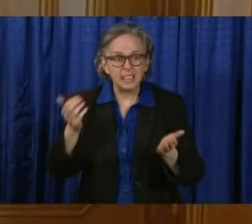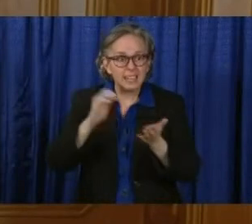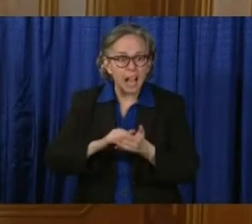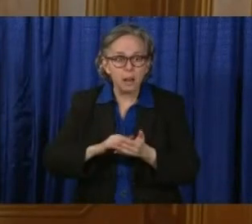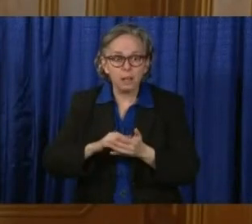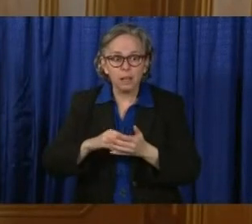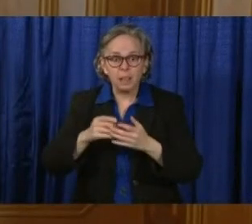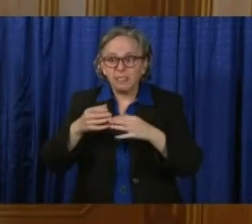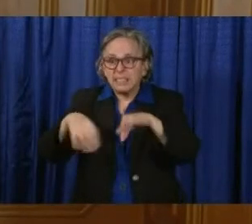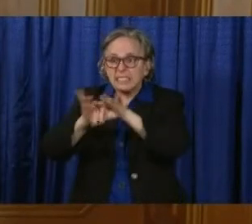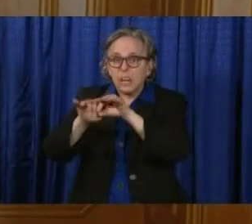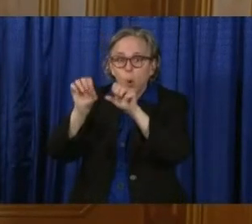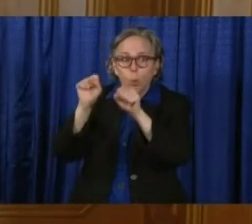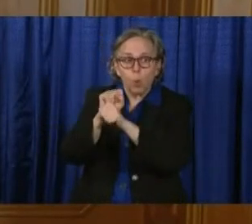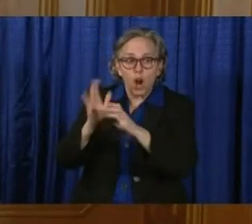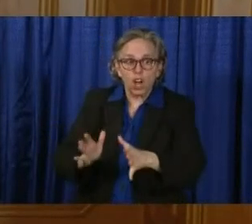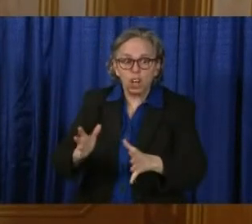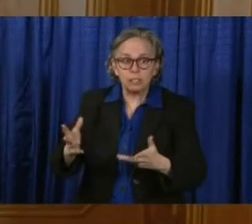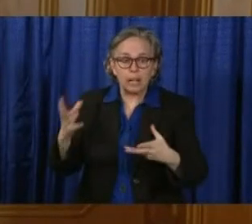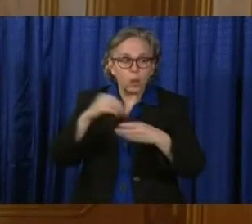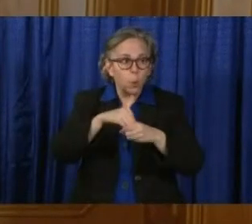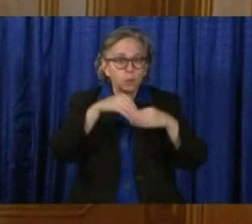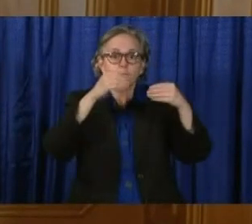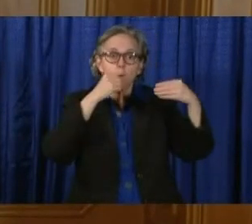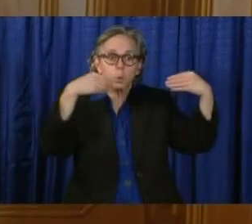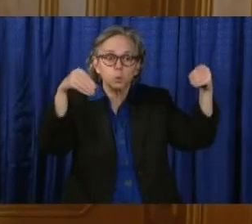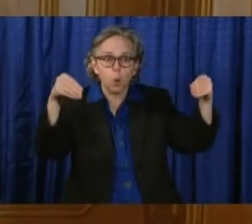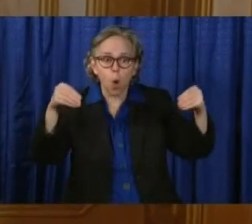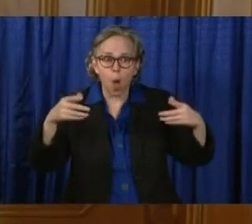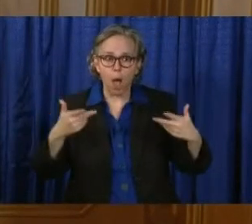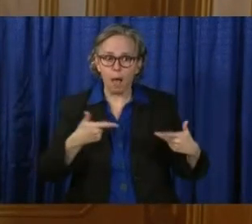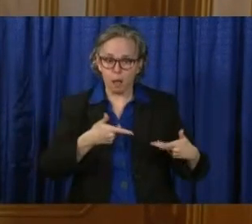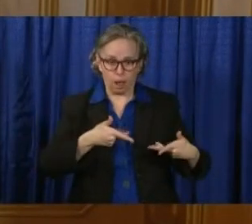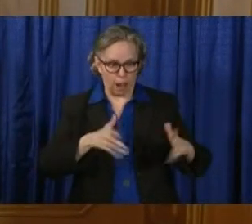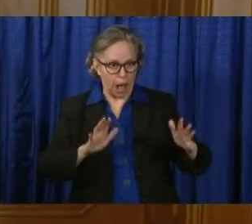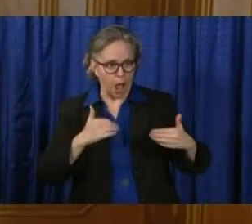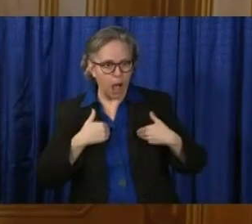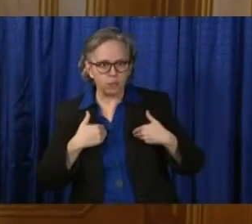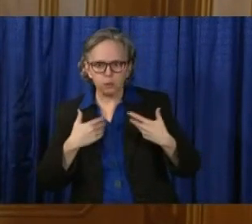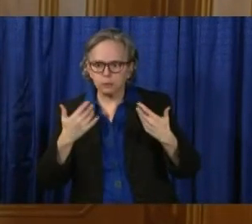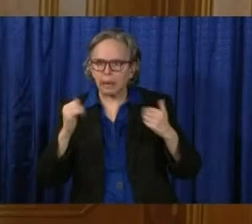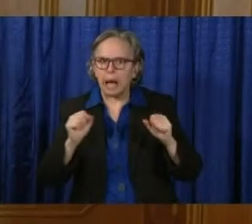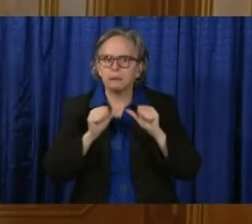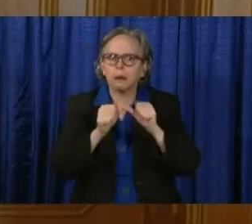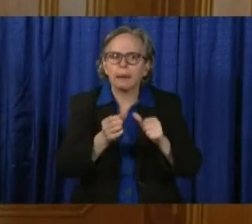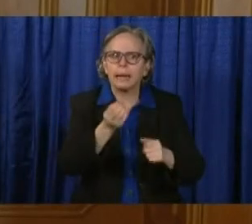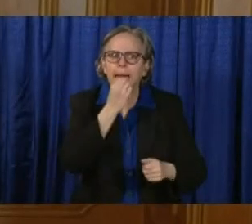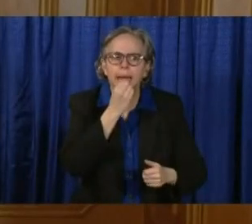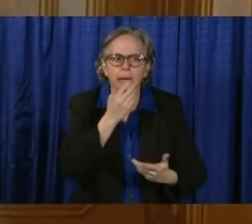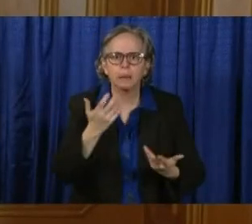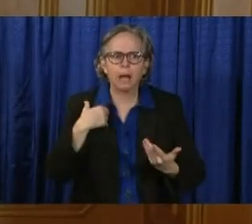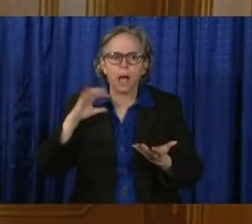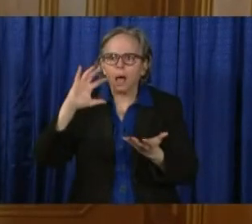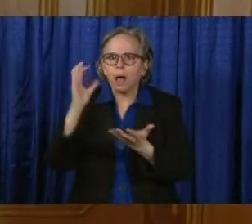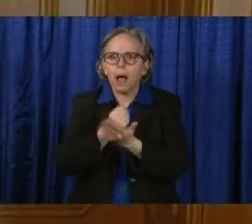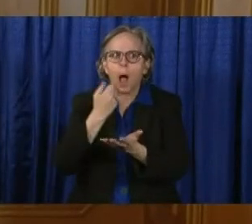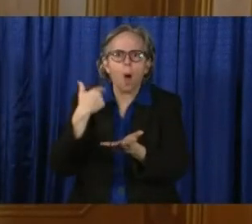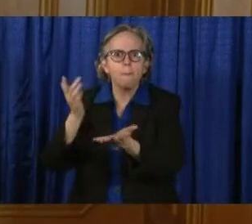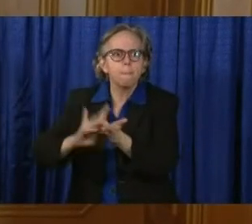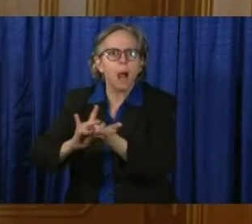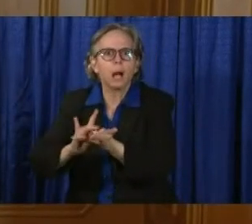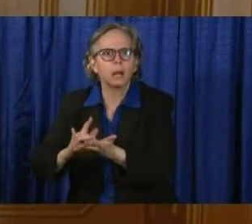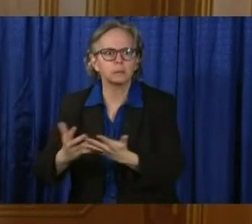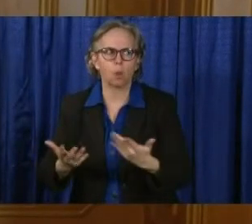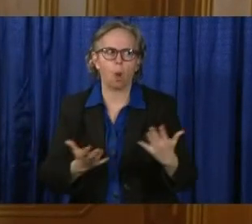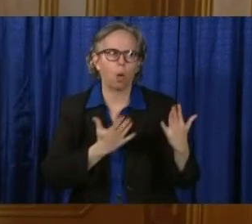retail who are making a difference so that we can continue to eat, continue to go to the drugstore and those things that are essential, thank